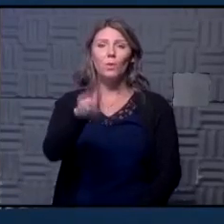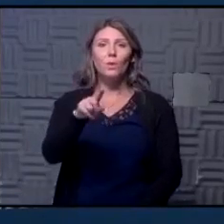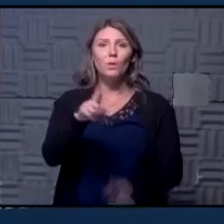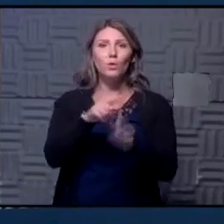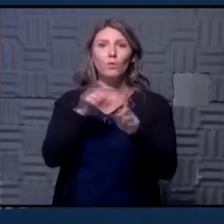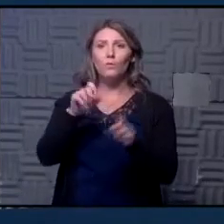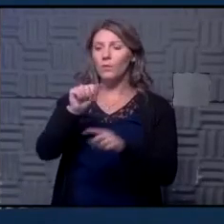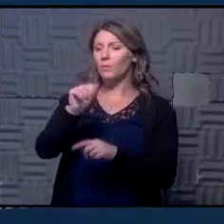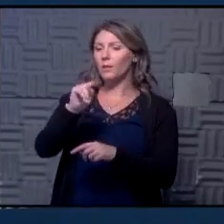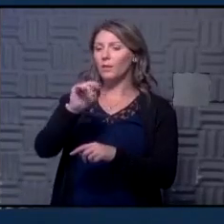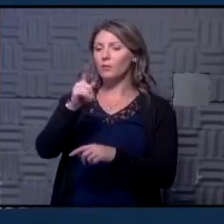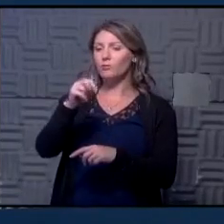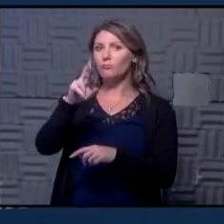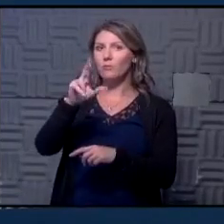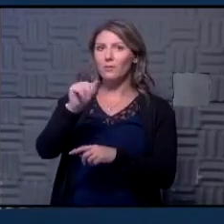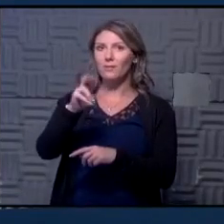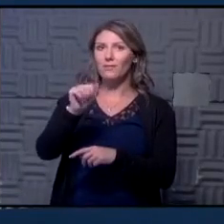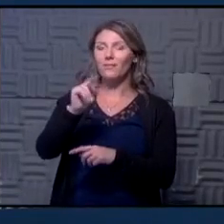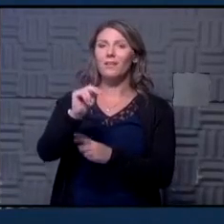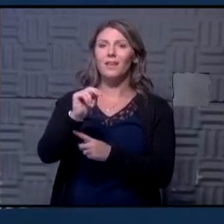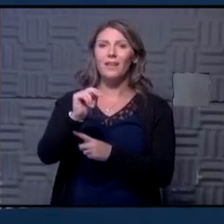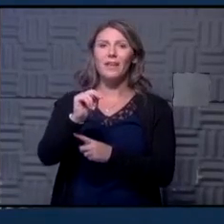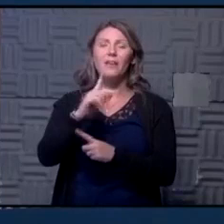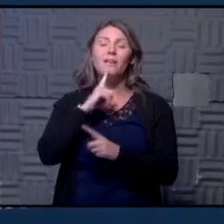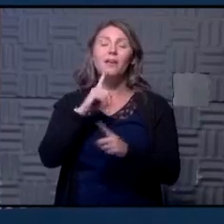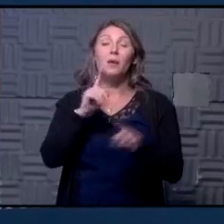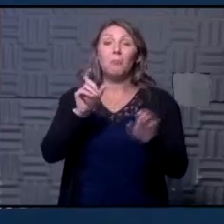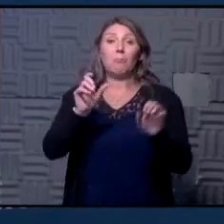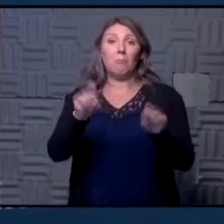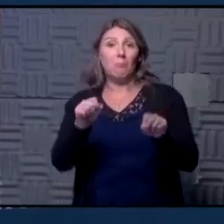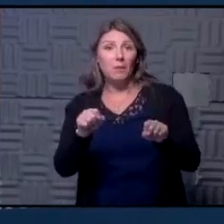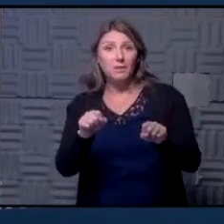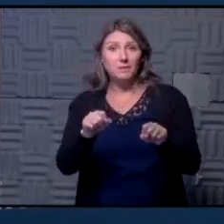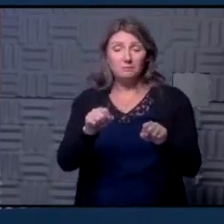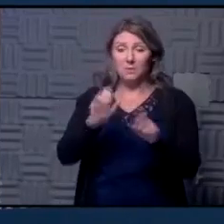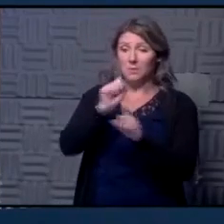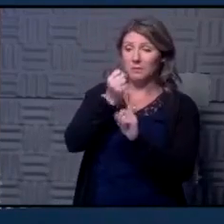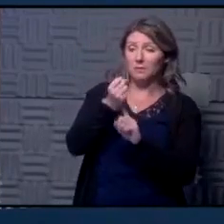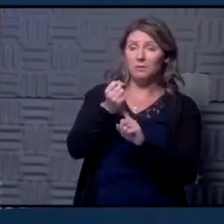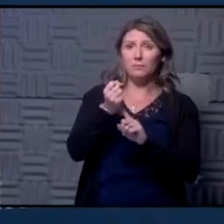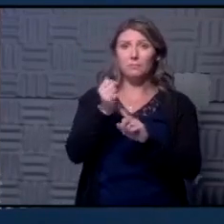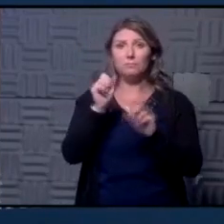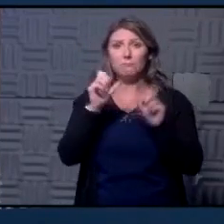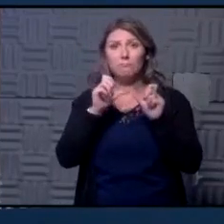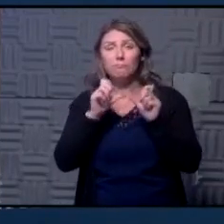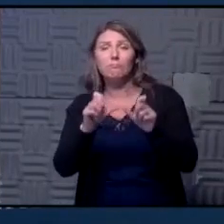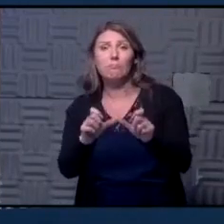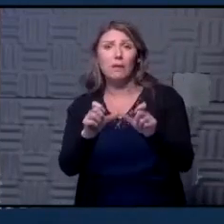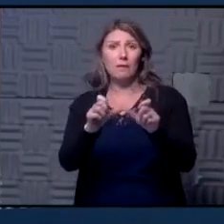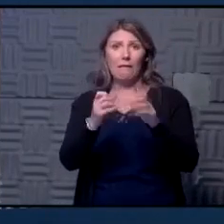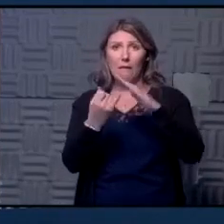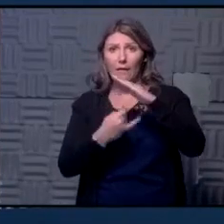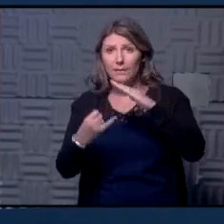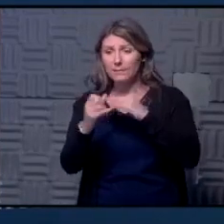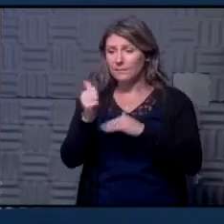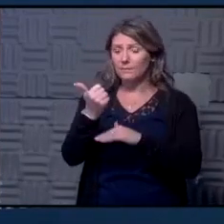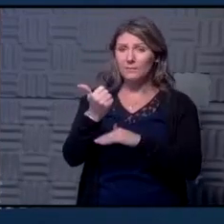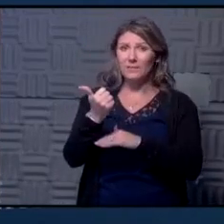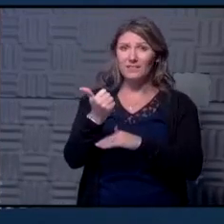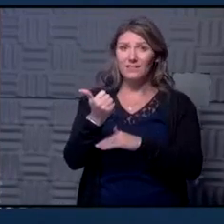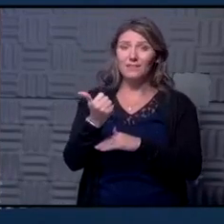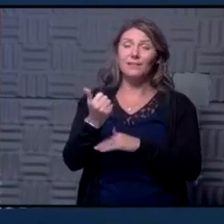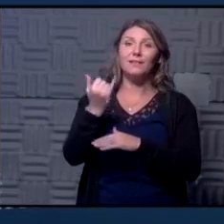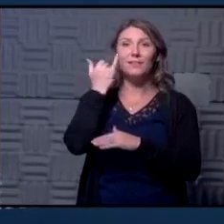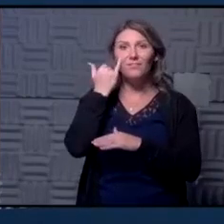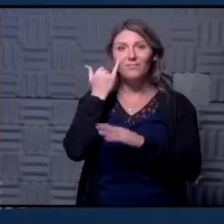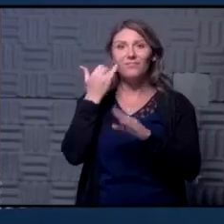adrianne she said presumptive case should they continue to isolate for 10 even at 10 days even after a negative test